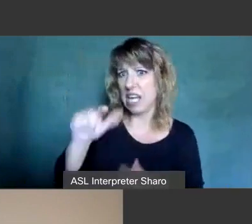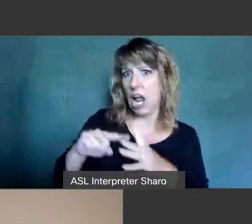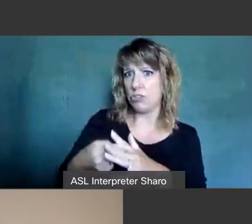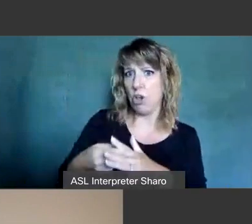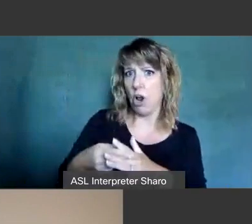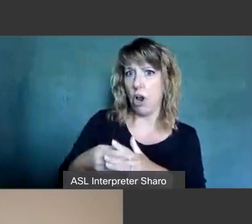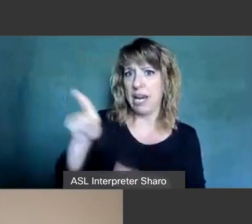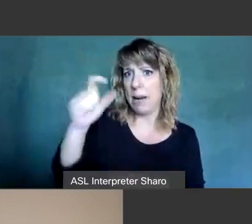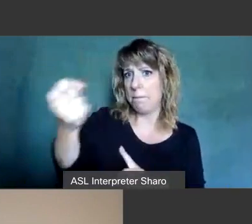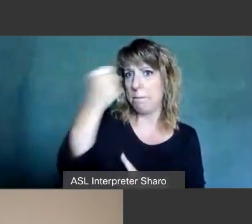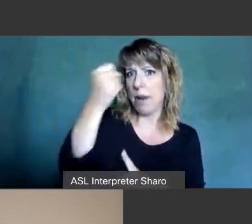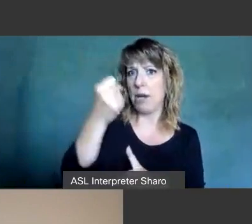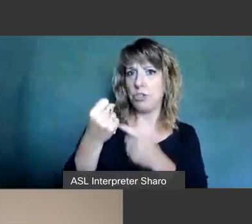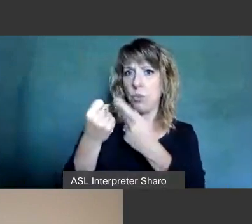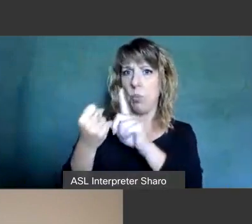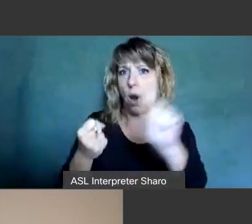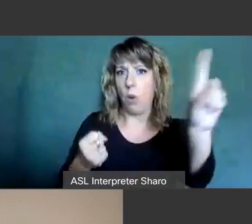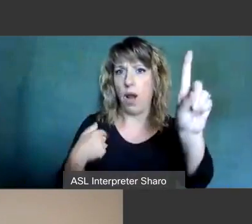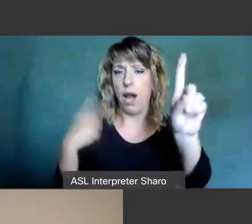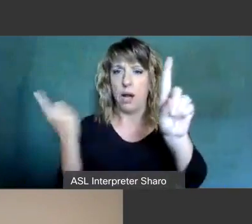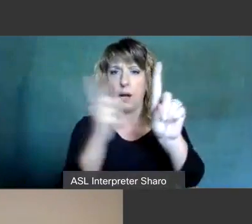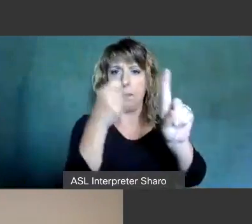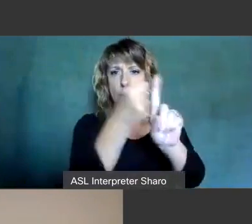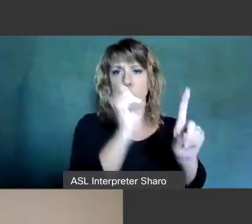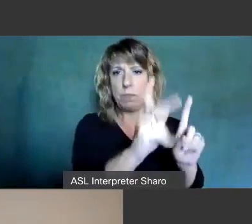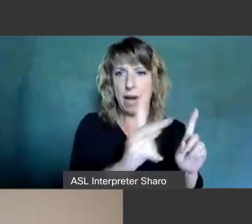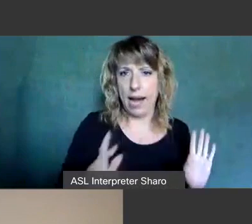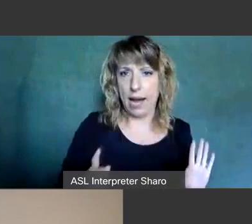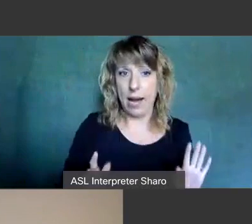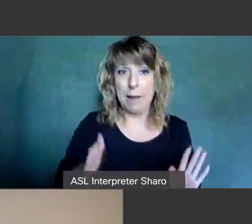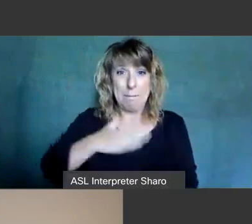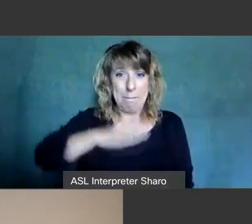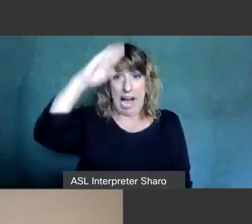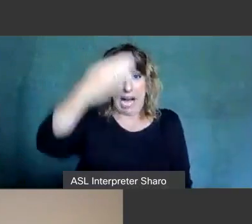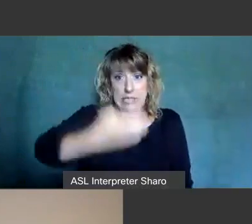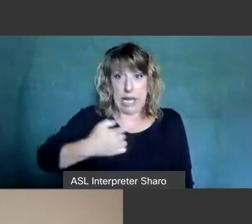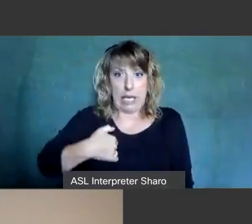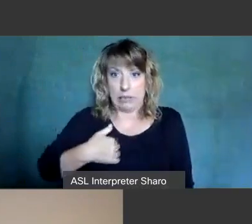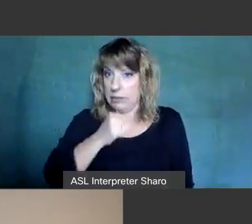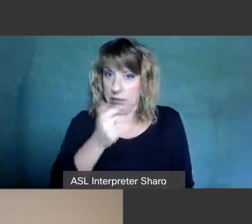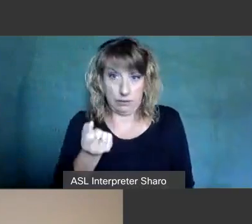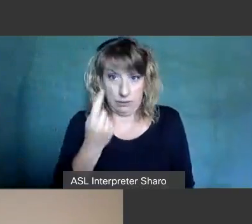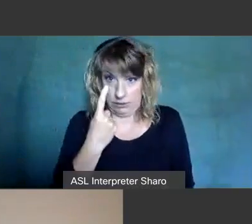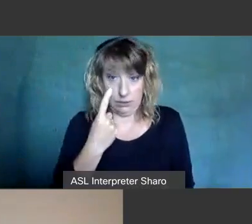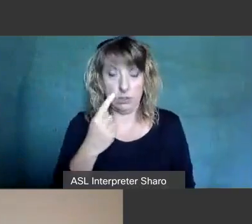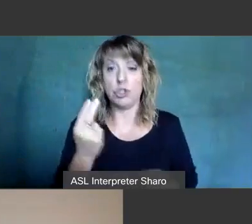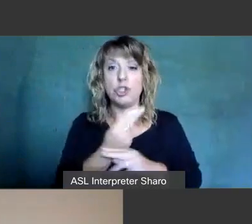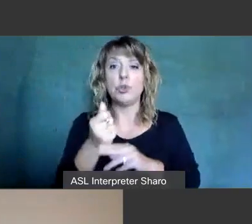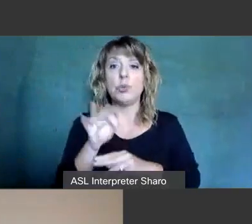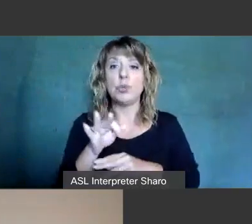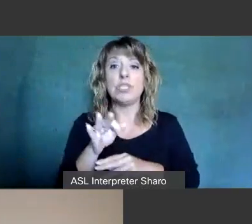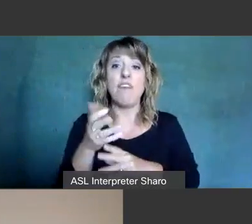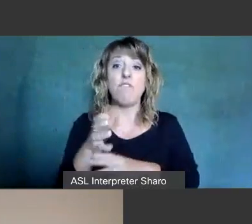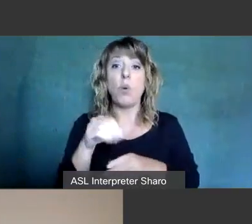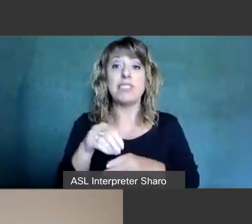walked away and my friend ran after him and punched him back my own son didn't understand that the use of force in self-defense